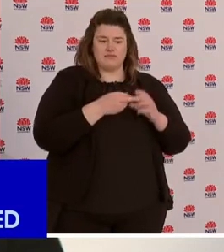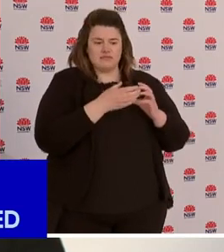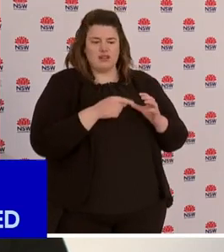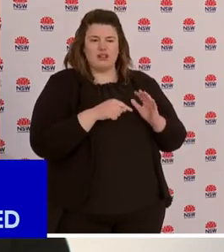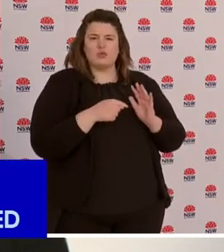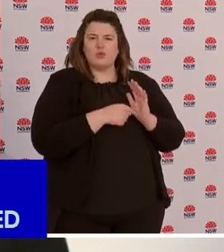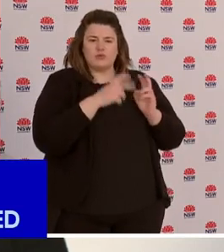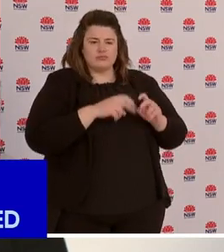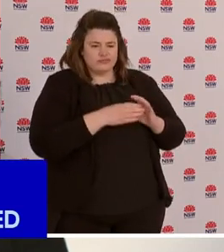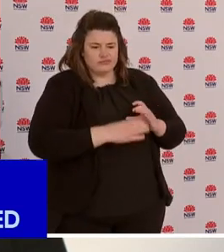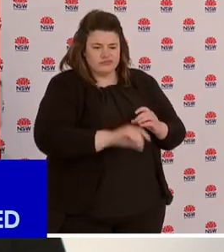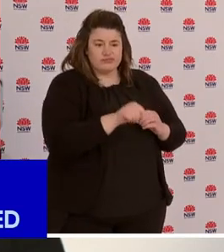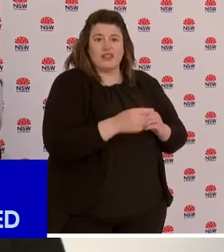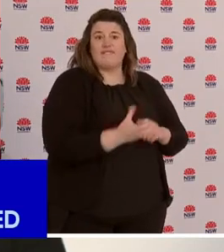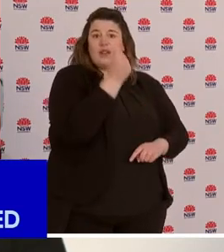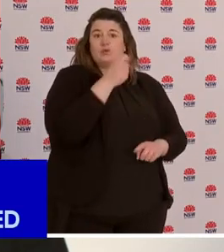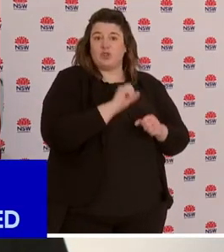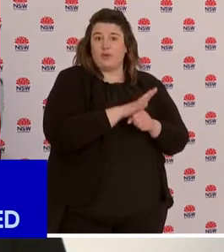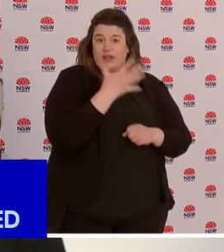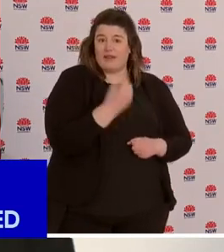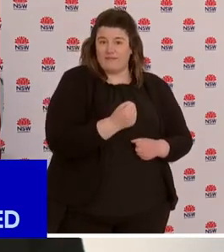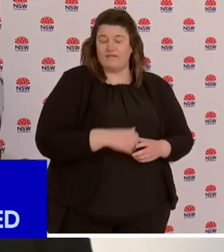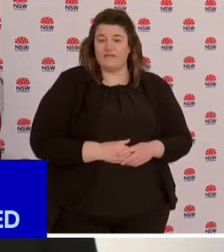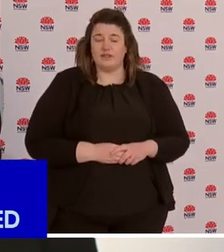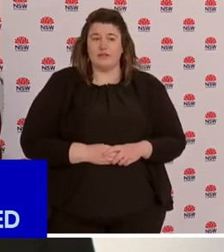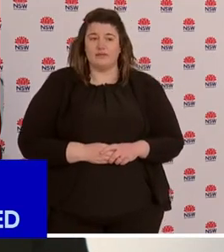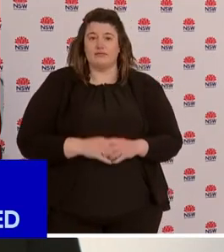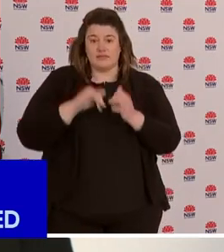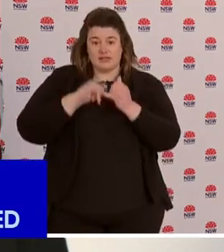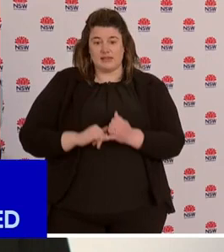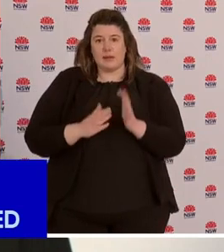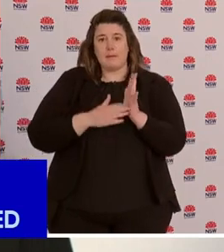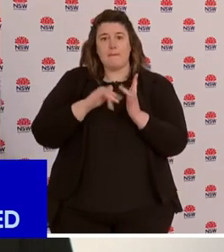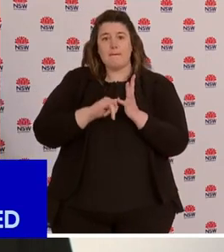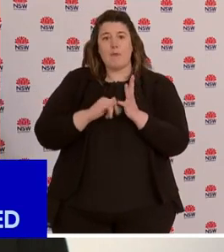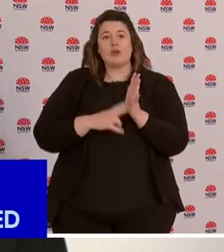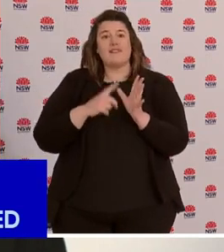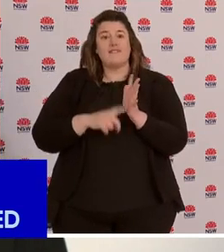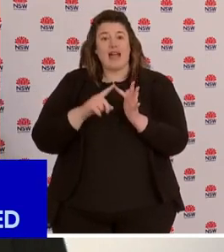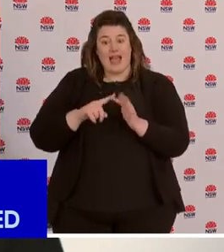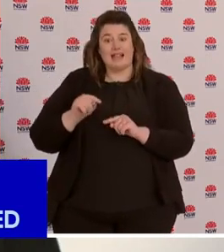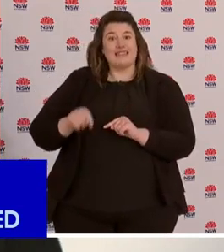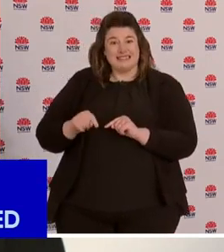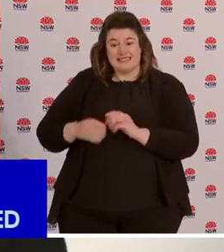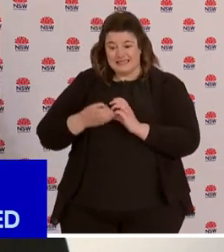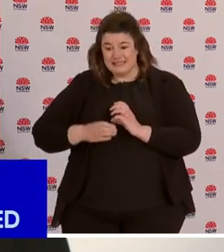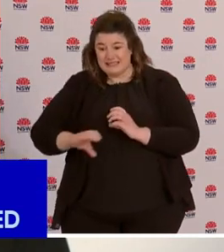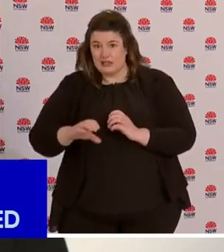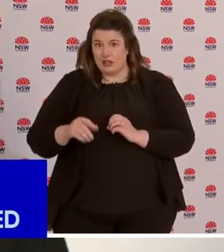Byron Bay. In southern New South Wales, Mossvale, again we've seen positive sewerage without a known case there.